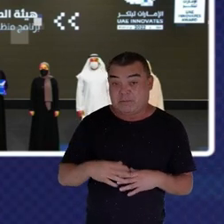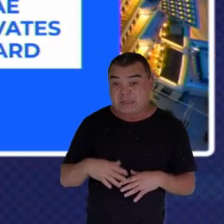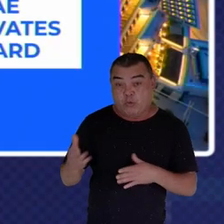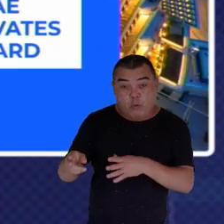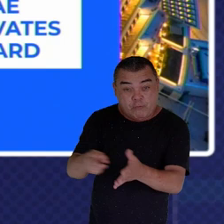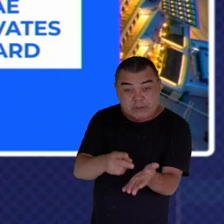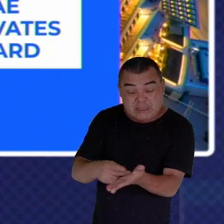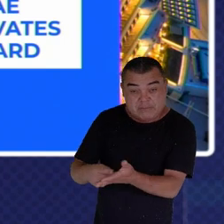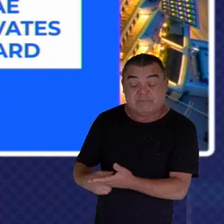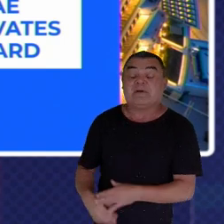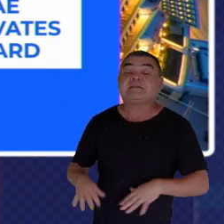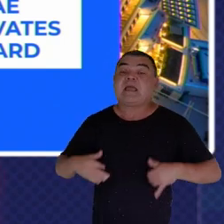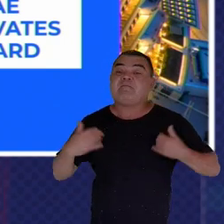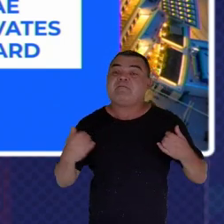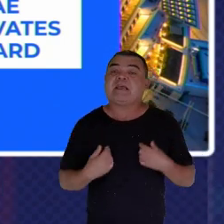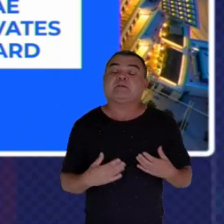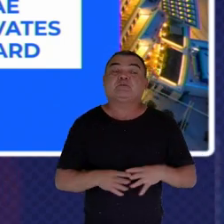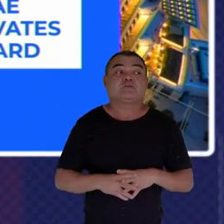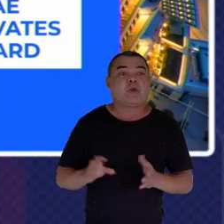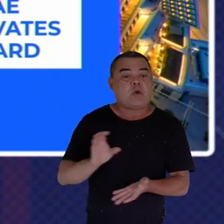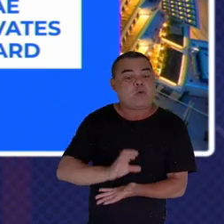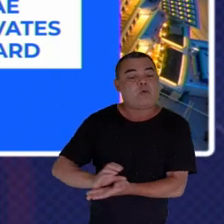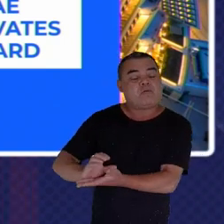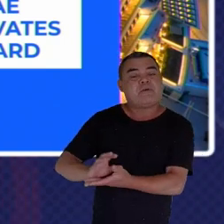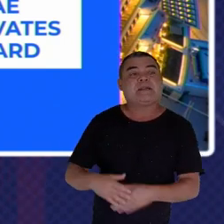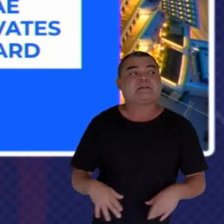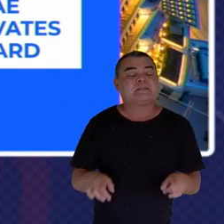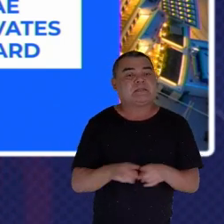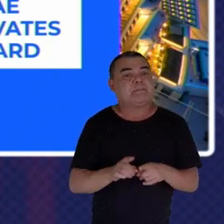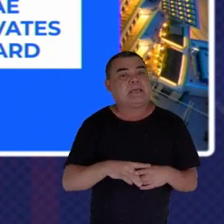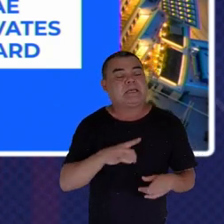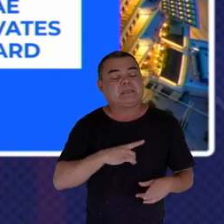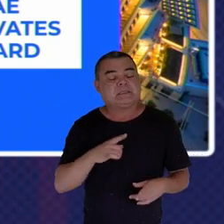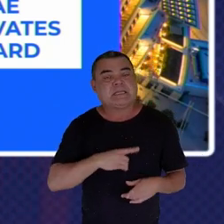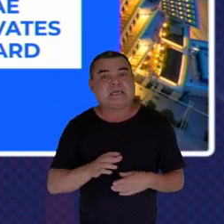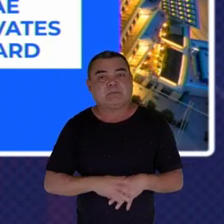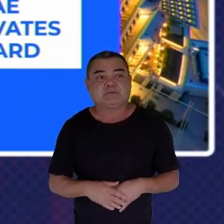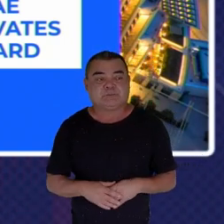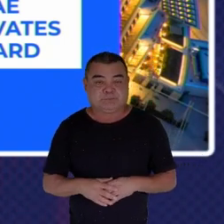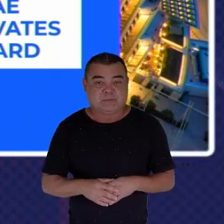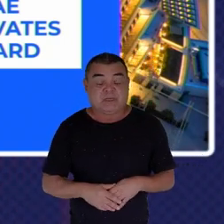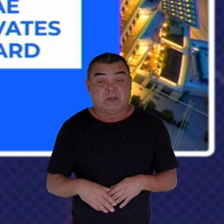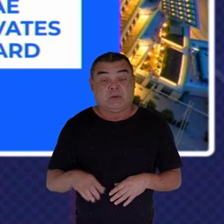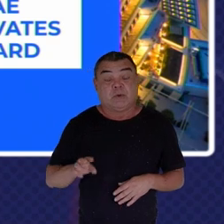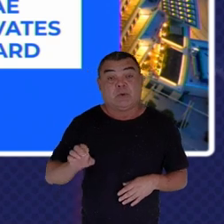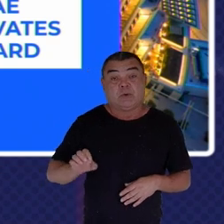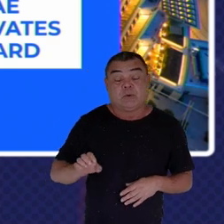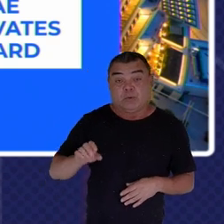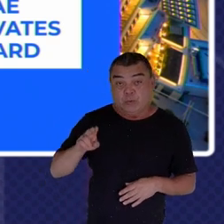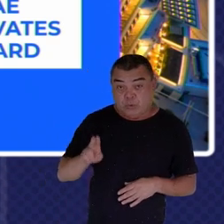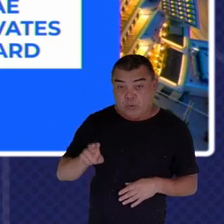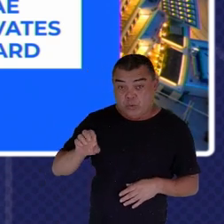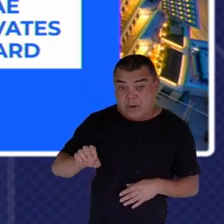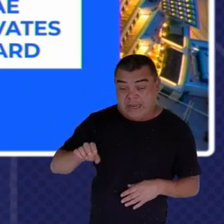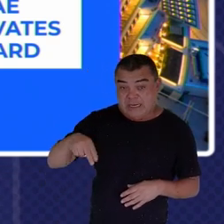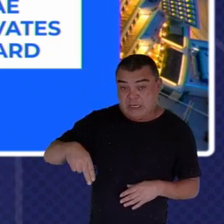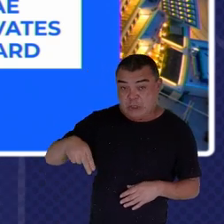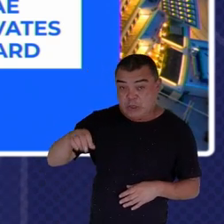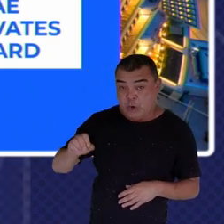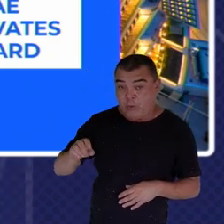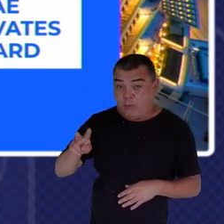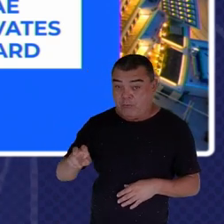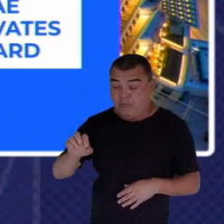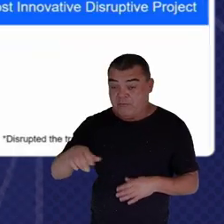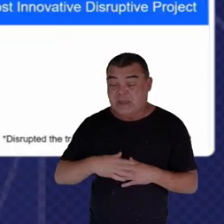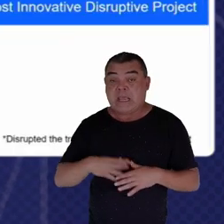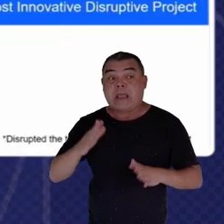workshops We also have the UAE Innovates Award Where we award the most prominent Let's say innovations in our